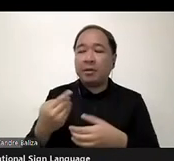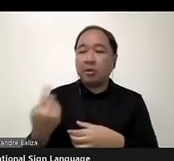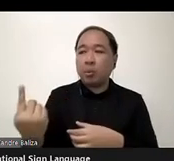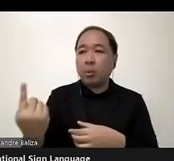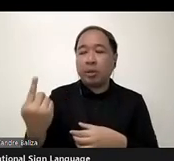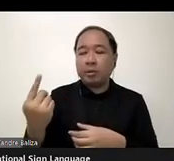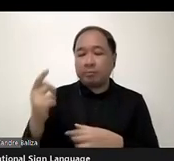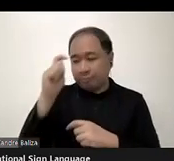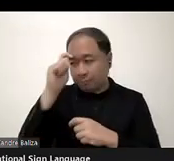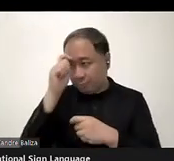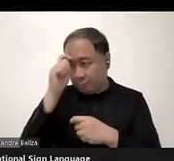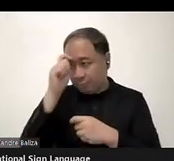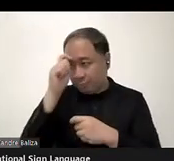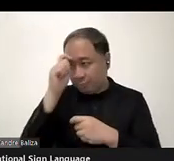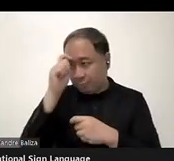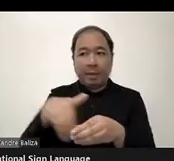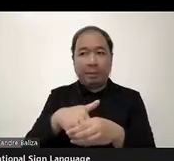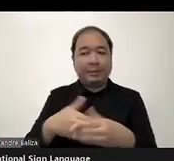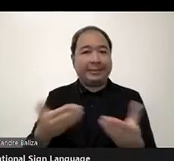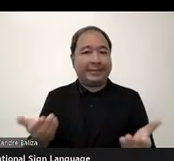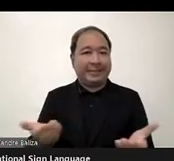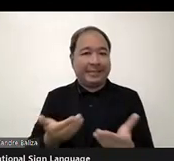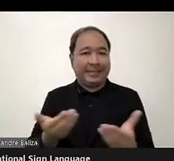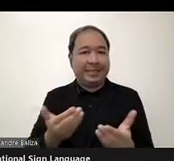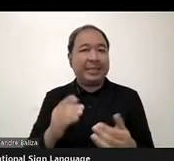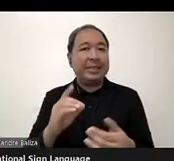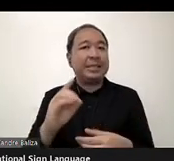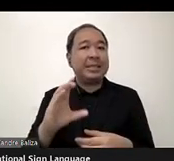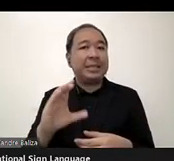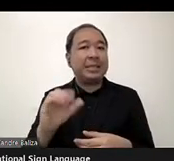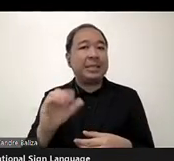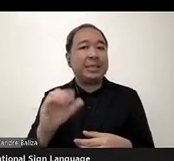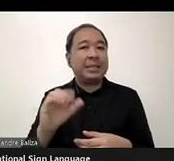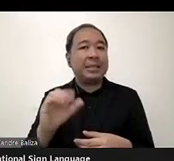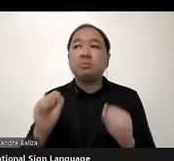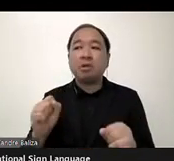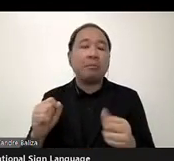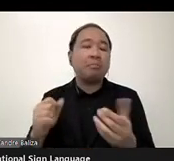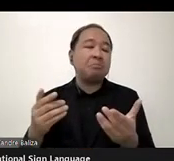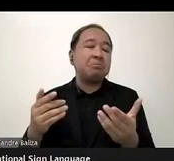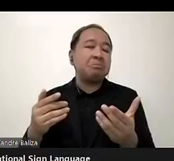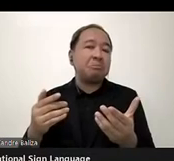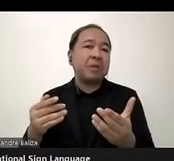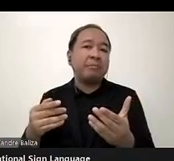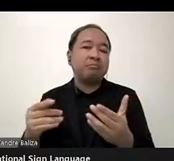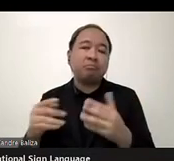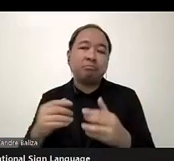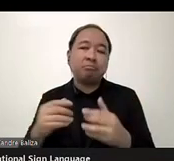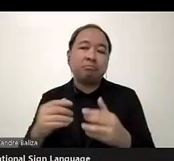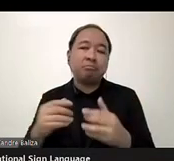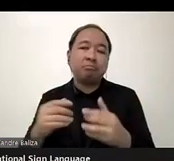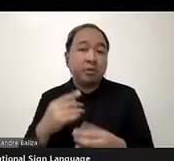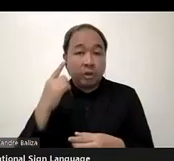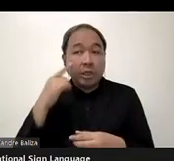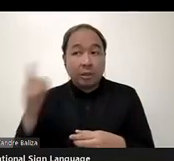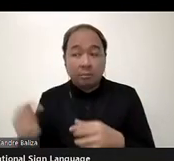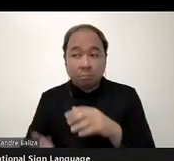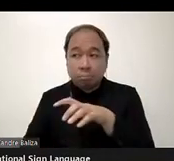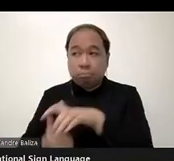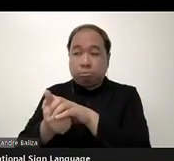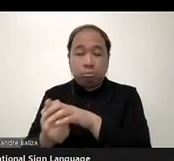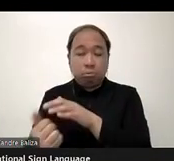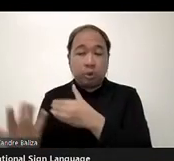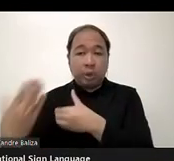members of the DCAD. She would be given a chance. Whenever she is online, please feel free to interrupt us and let us